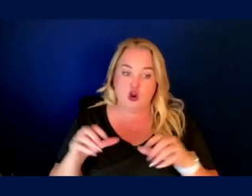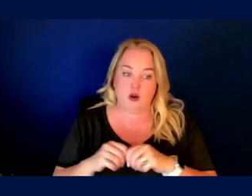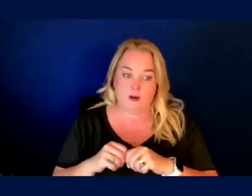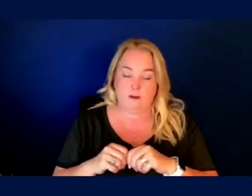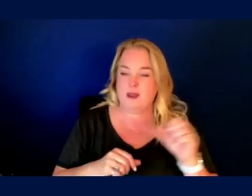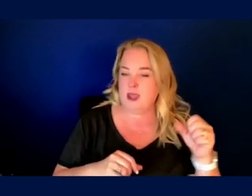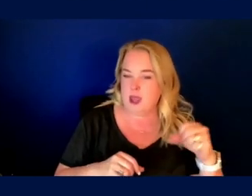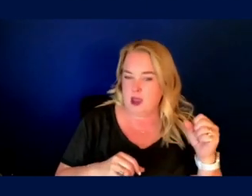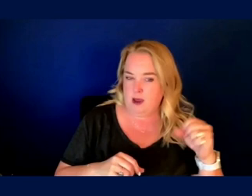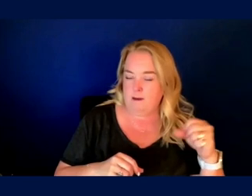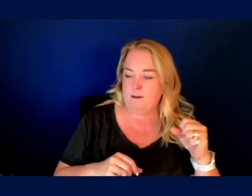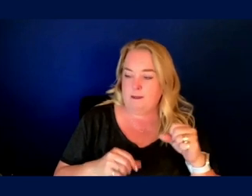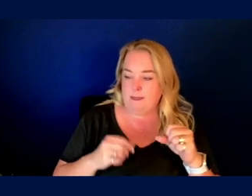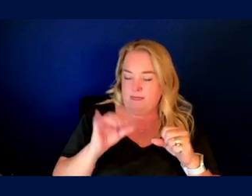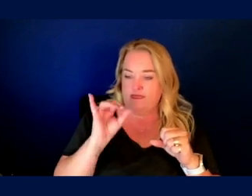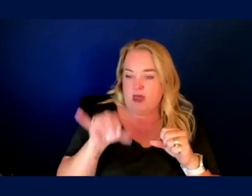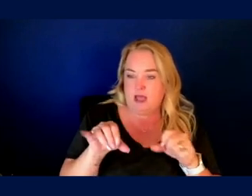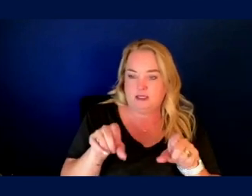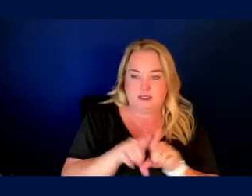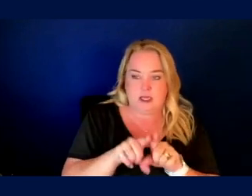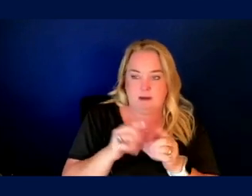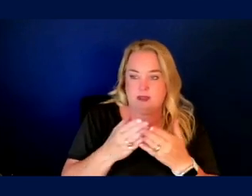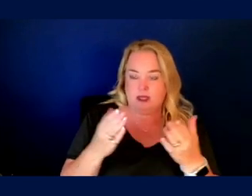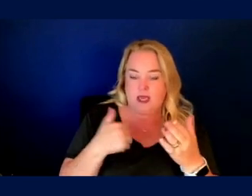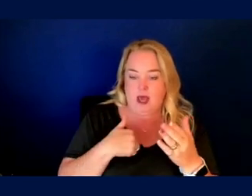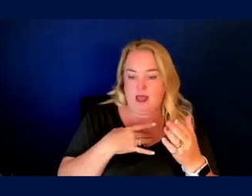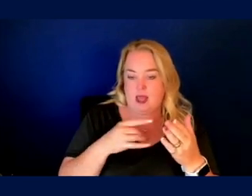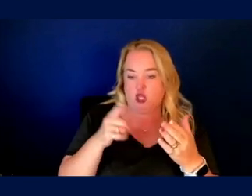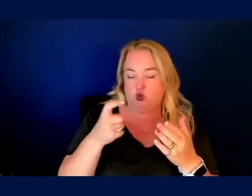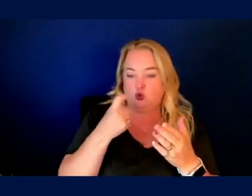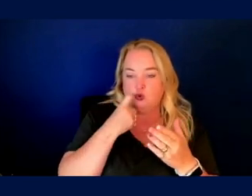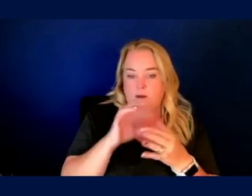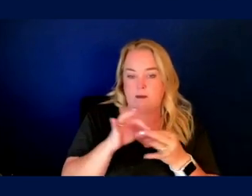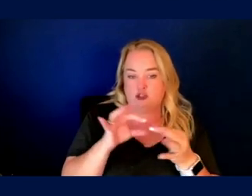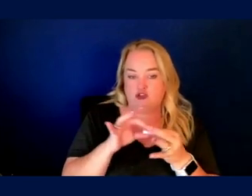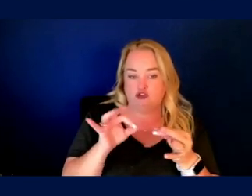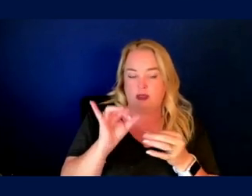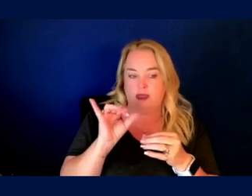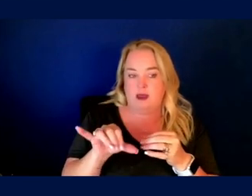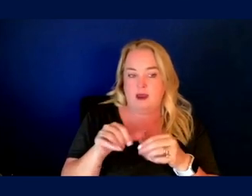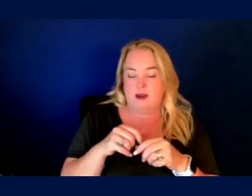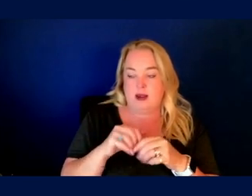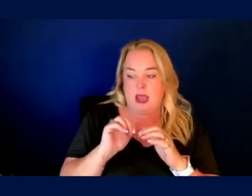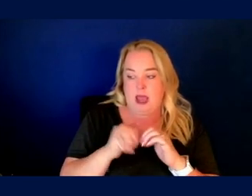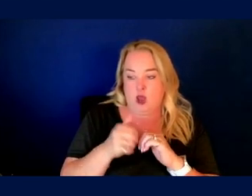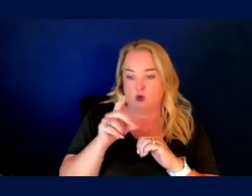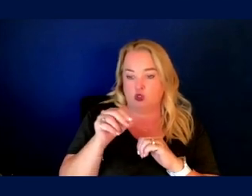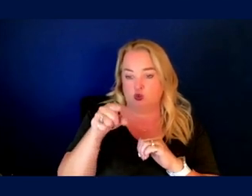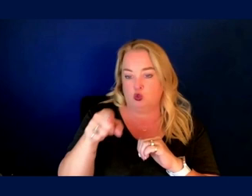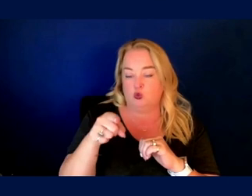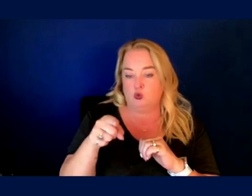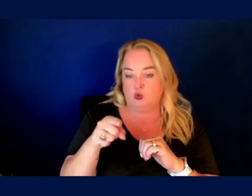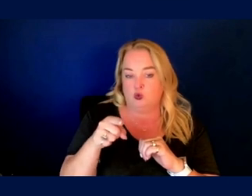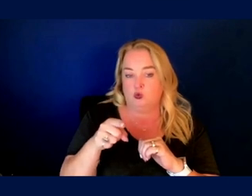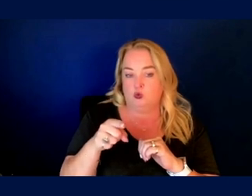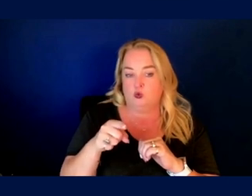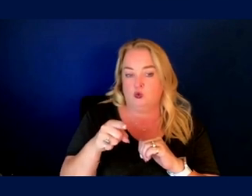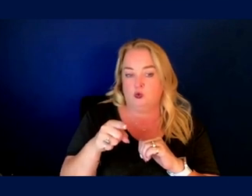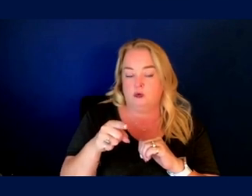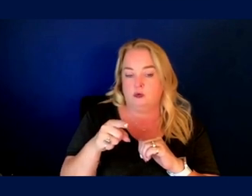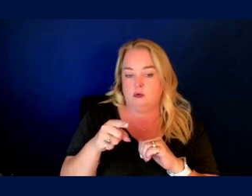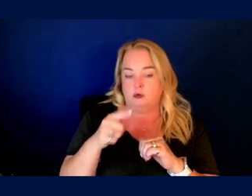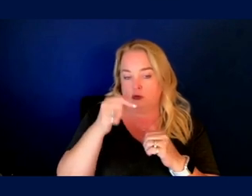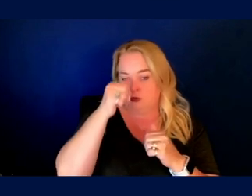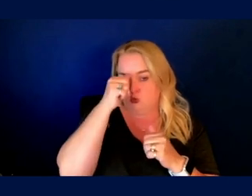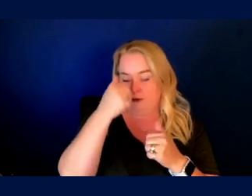Yeah. And kind of on the same theme, I like that you mentioned that one point, the, how do you accommodate or take into account